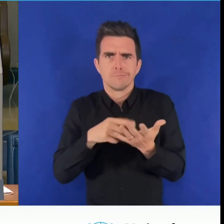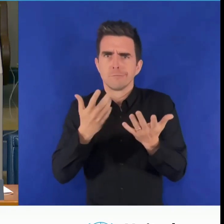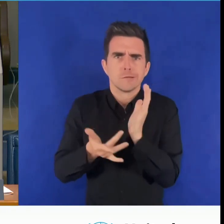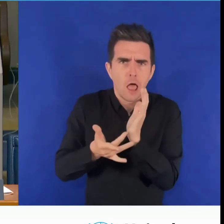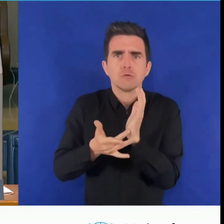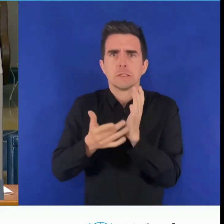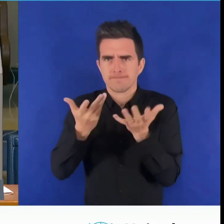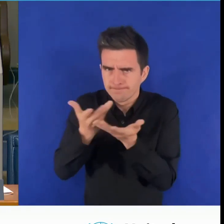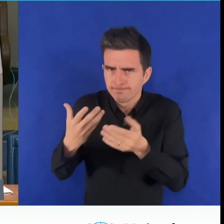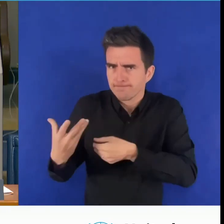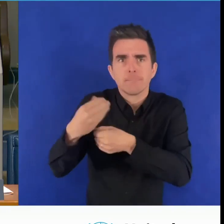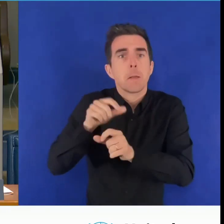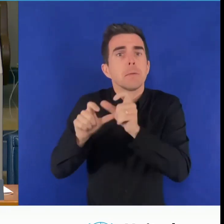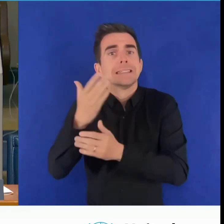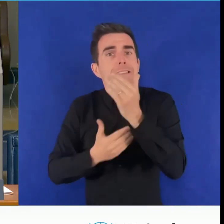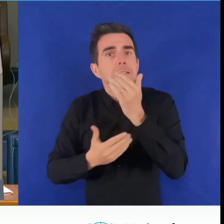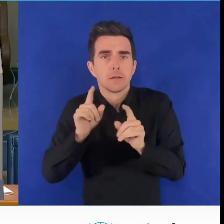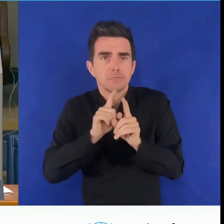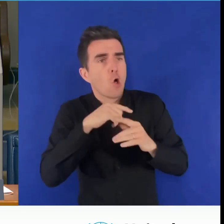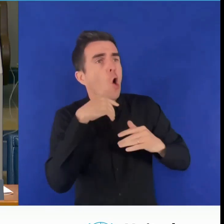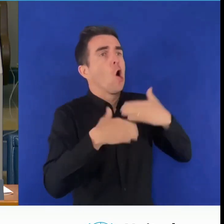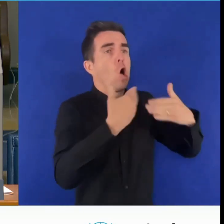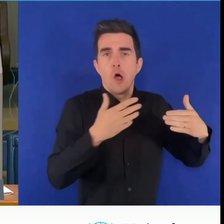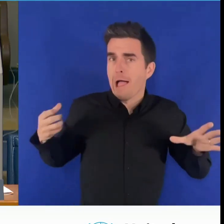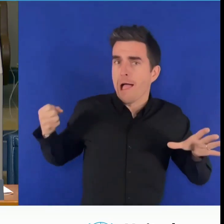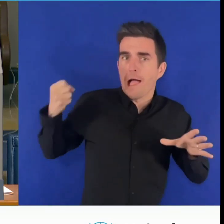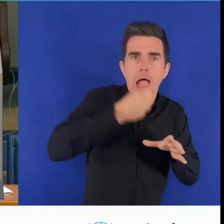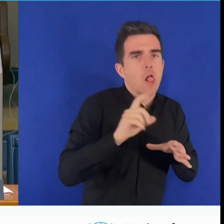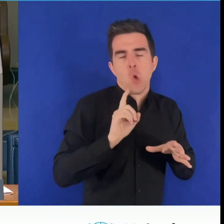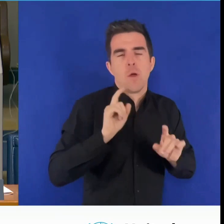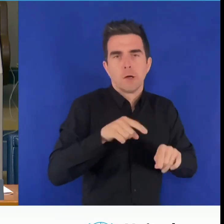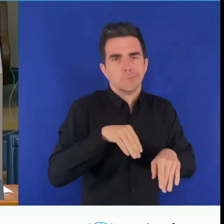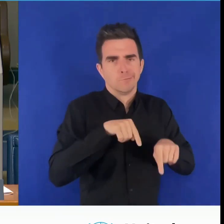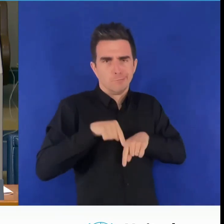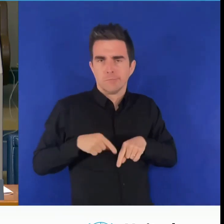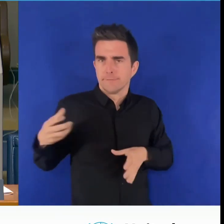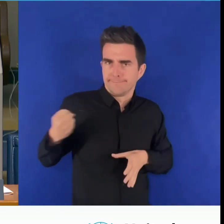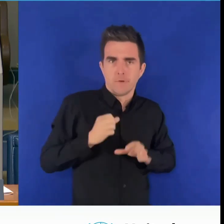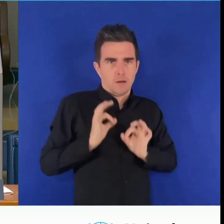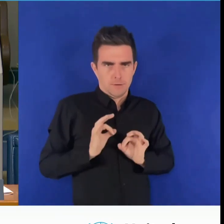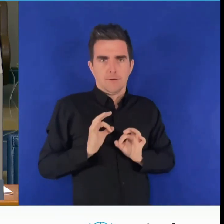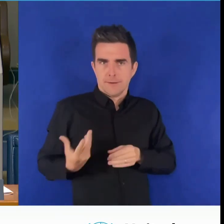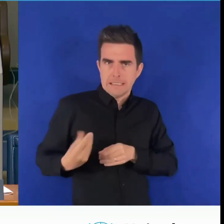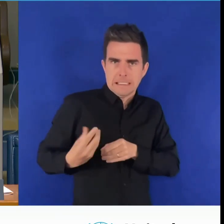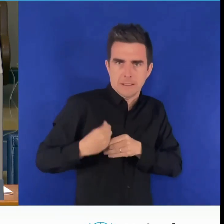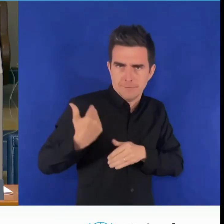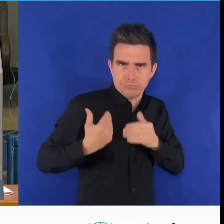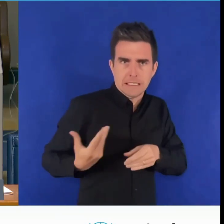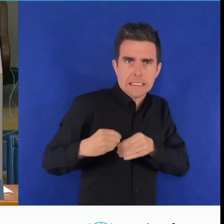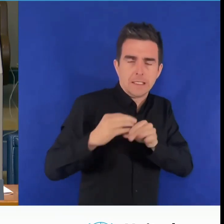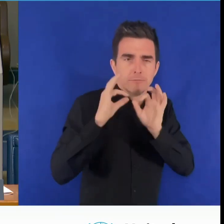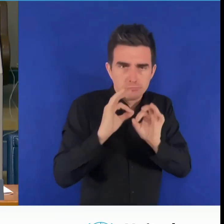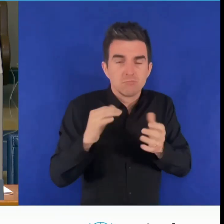scientists and software developers, as well as by providing feedback as users of these systems. And this roundtable called for regulations